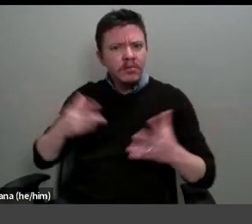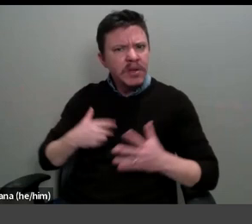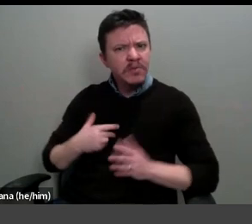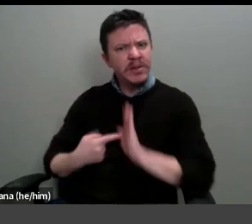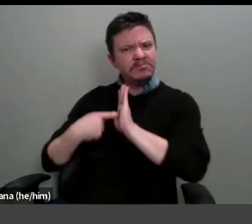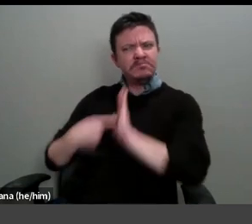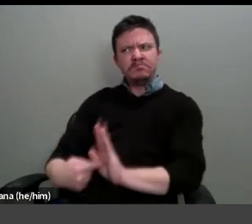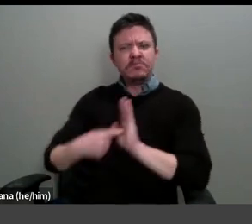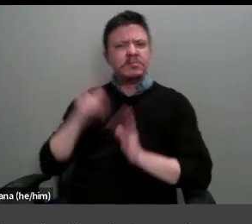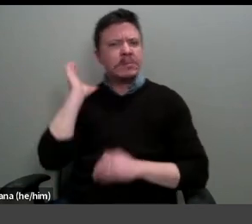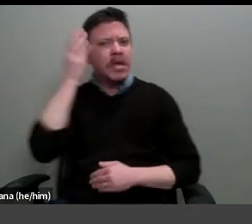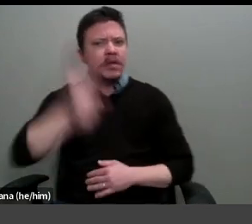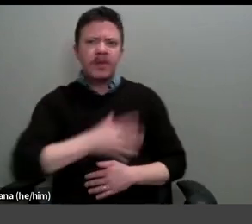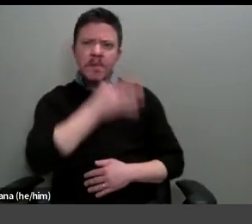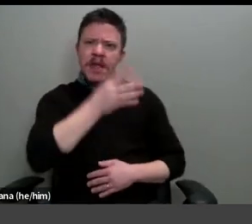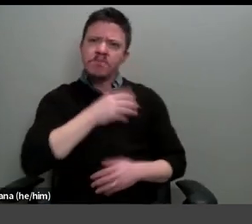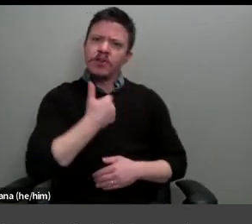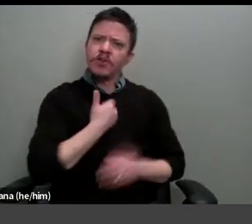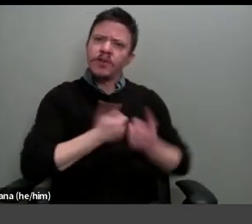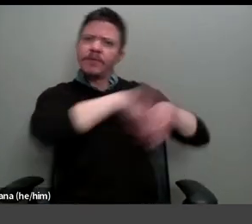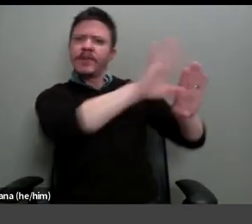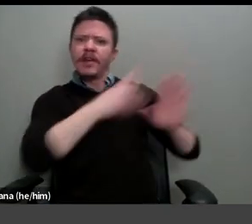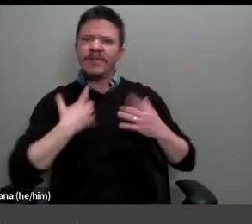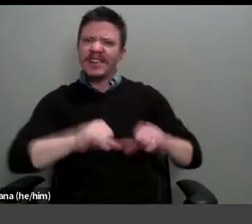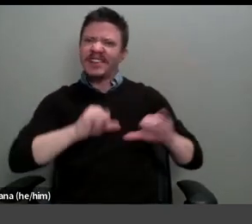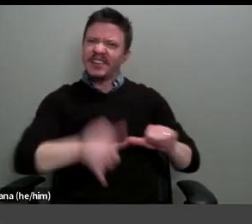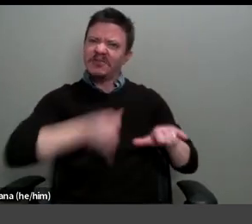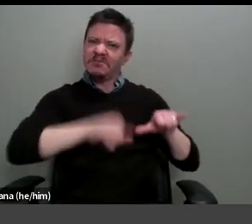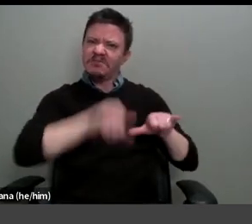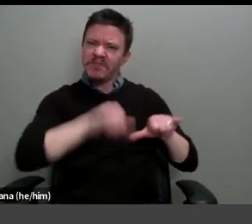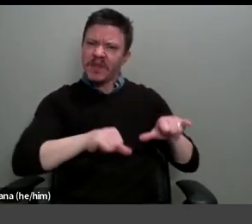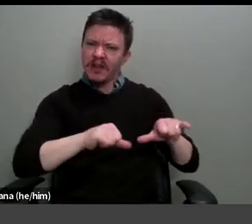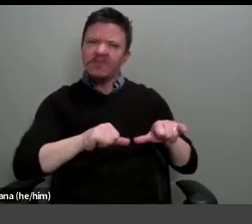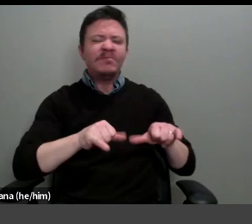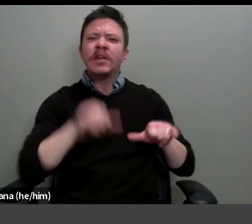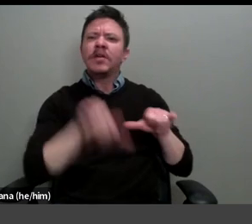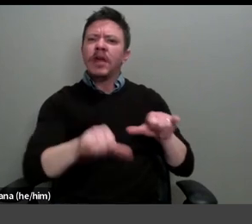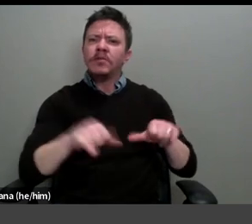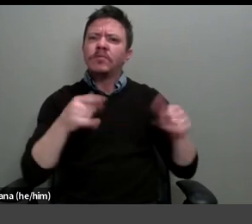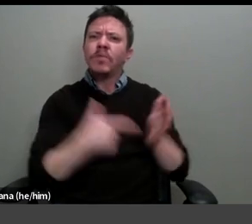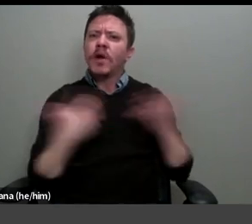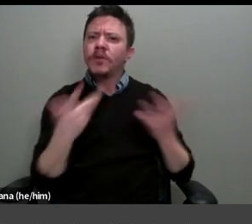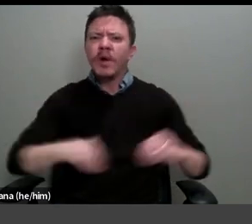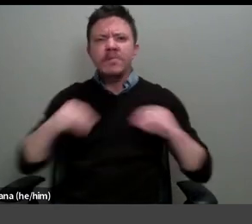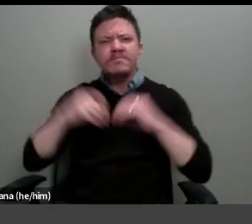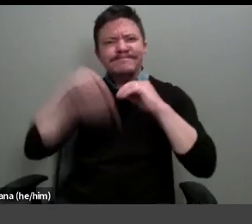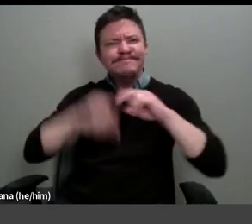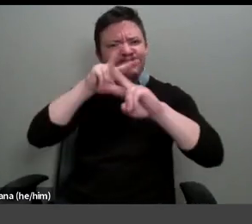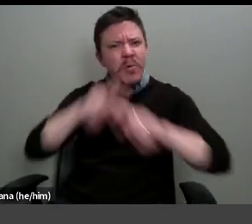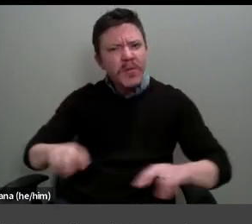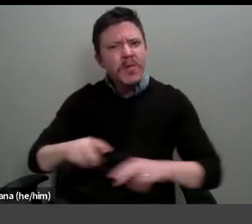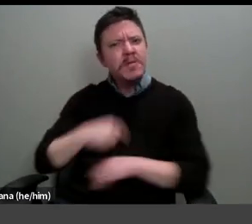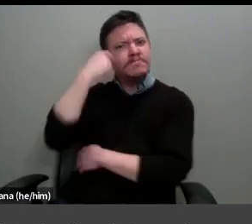lingers, possibly to the detriment of further, more thorough inquiry. Undoubtedly, Madame